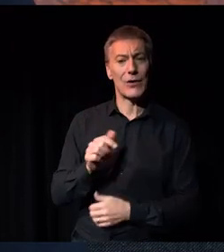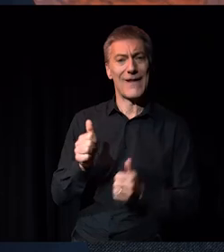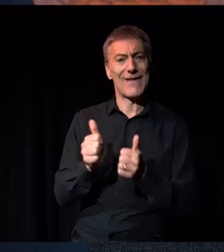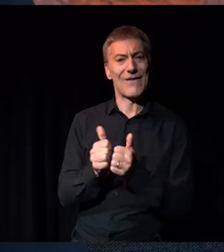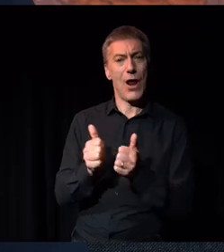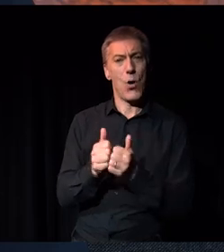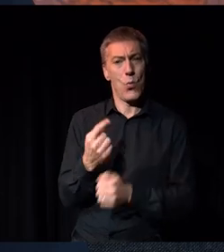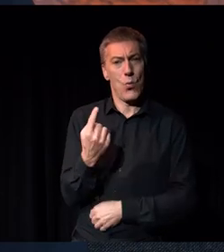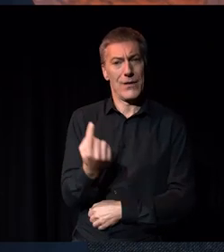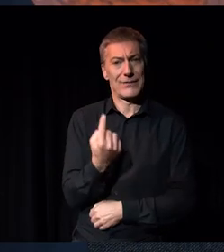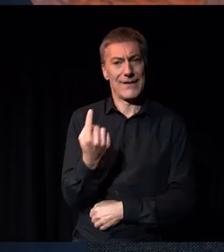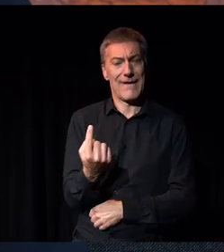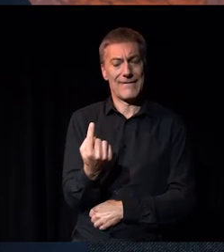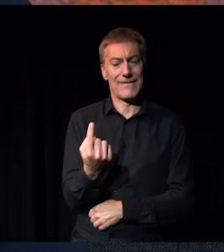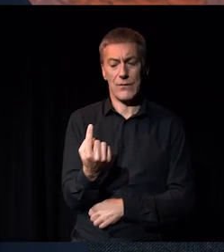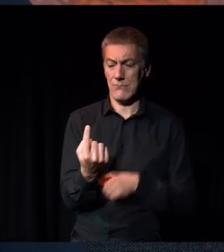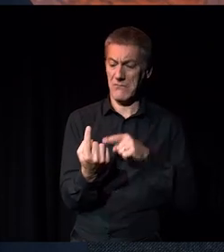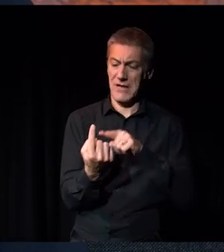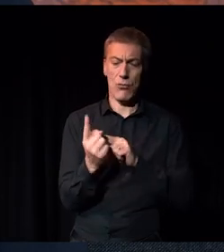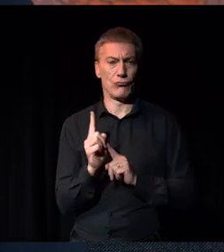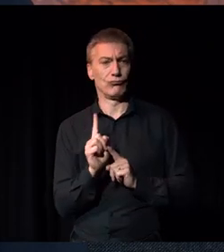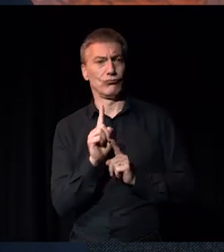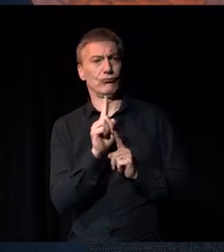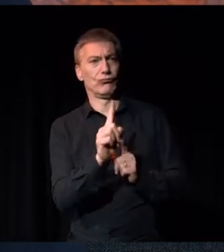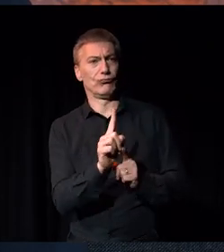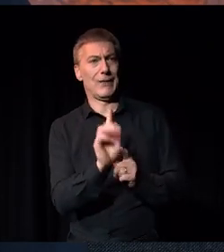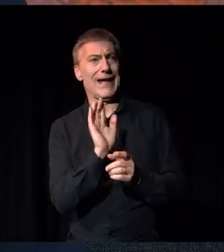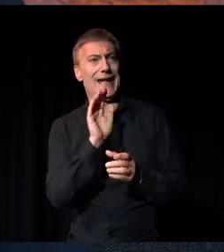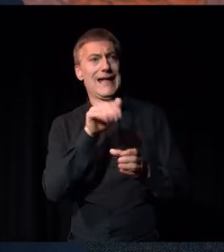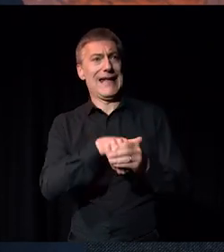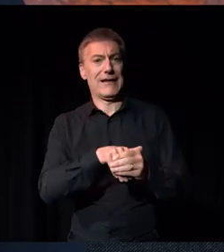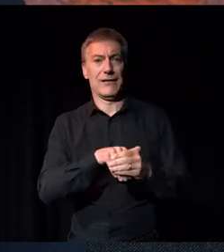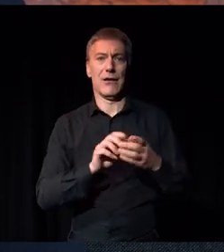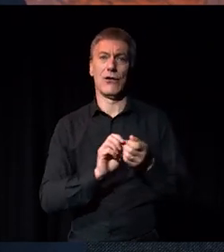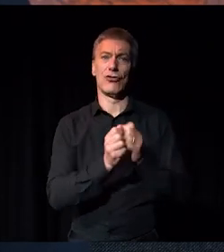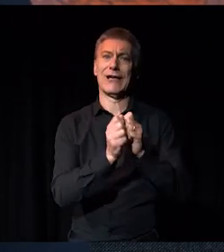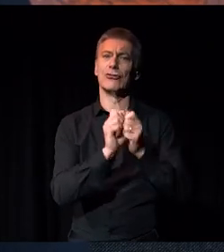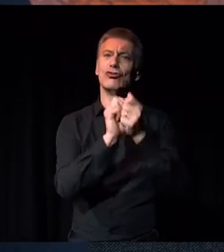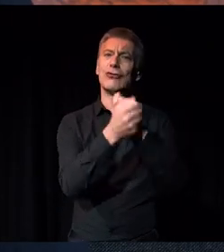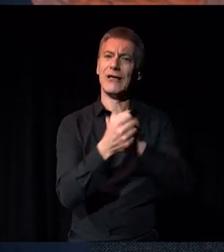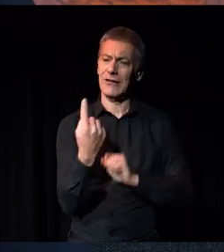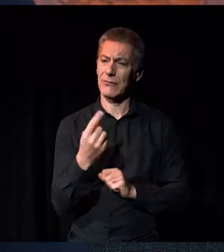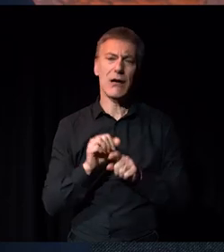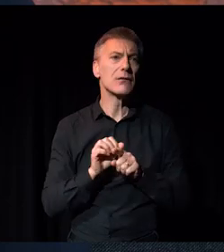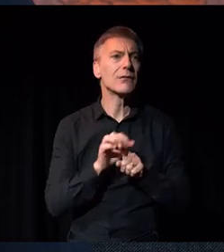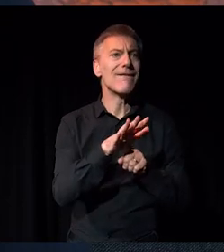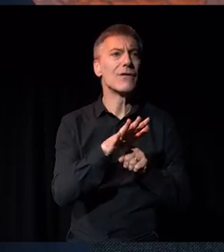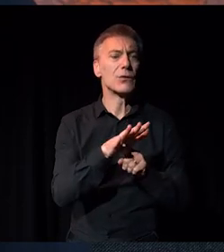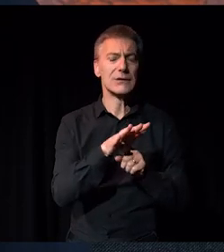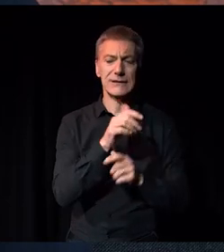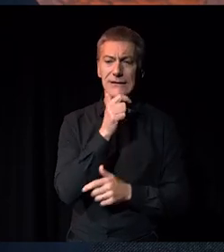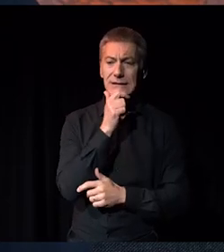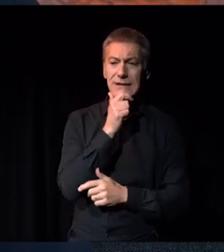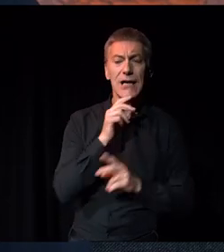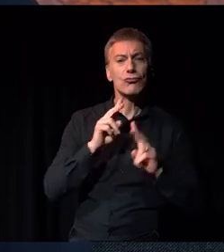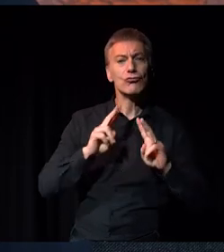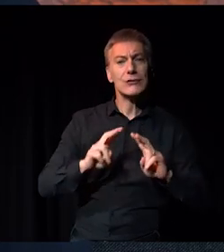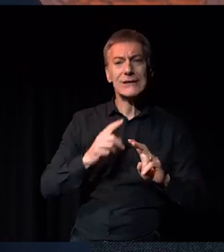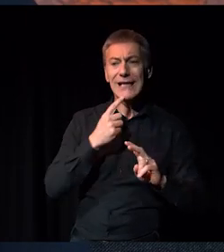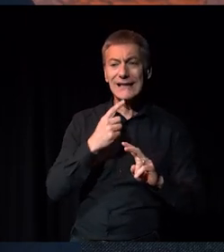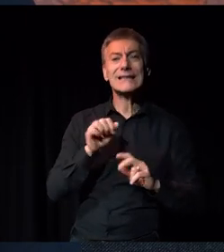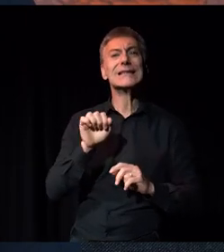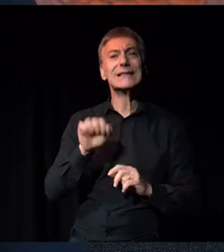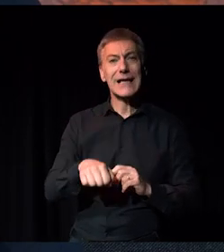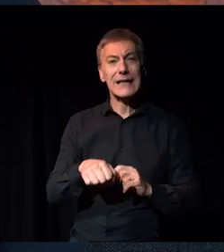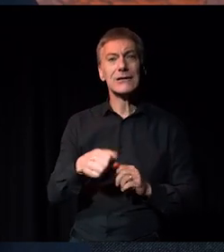would create change from within the organisations. And research showed that whilst we have had